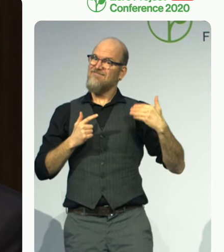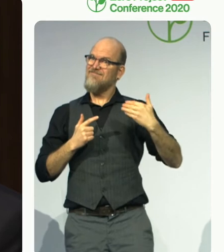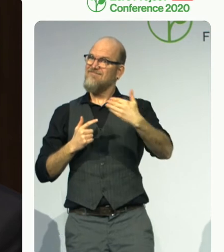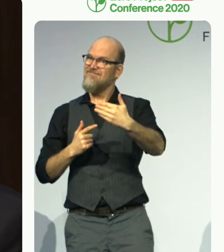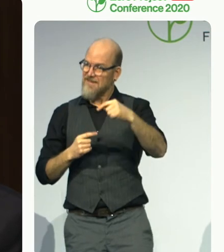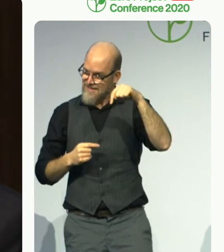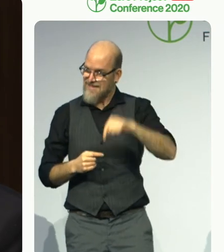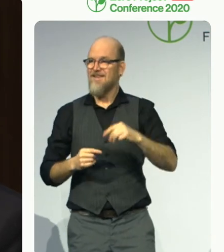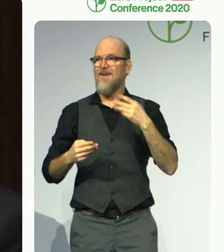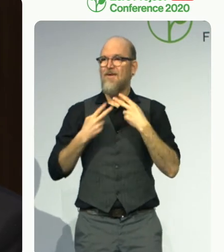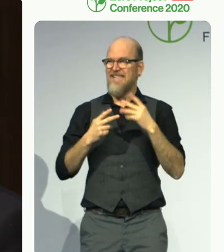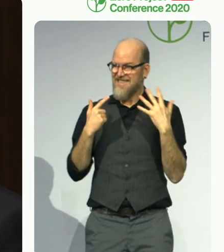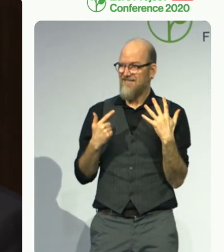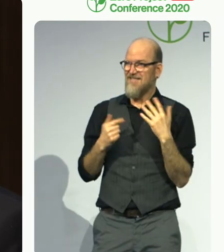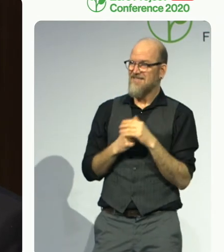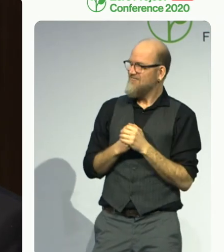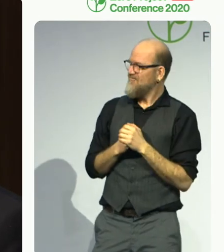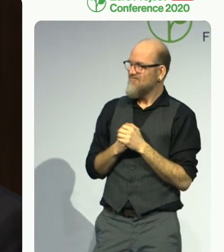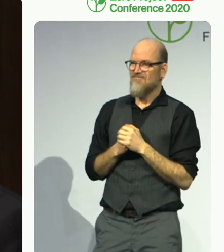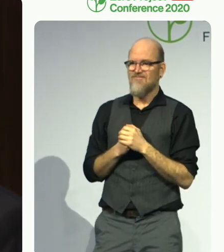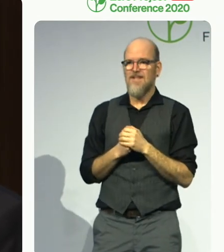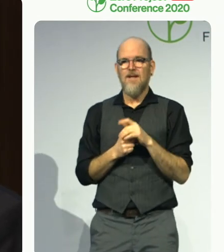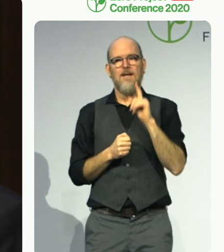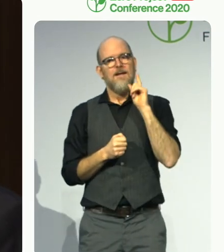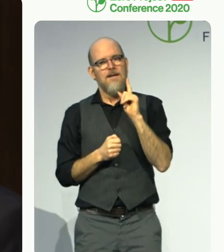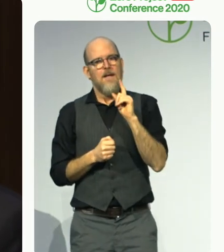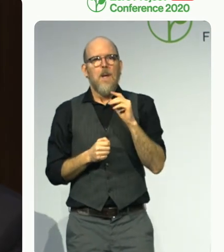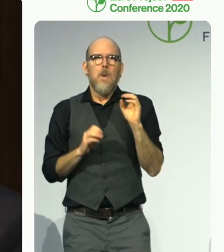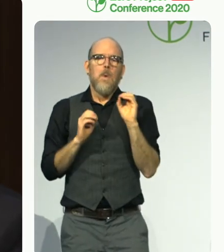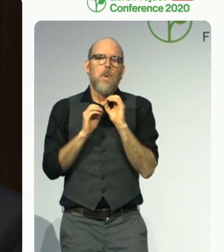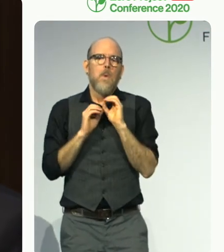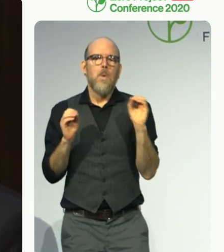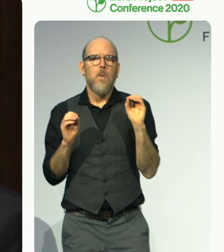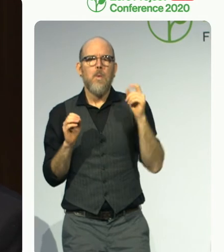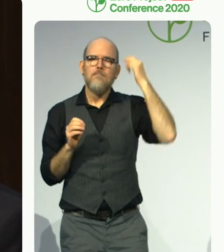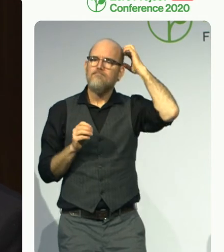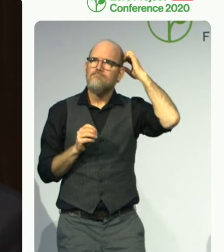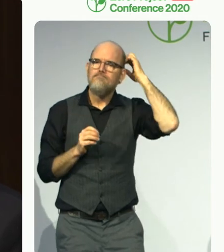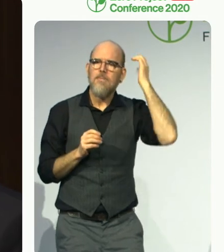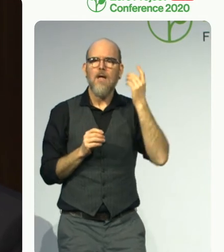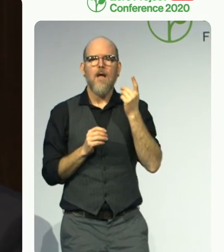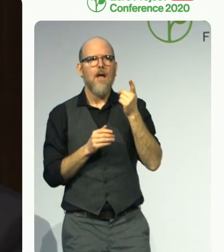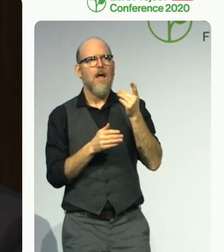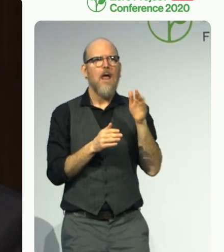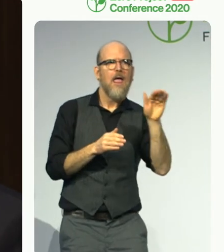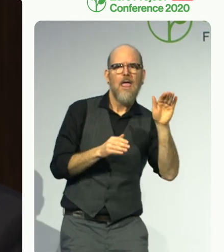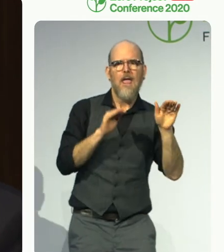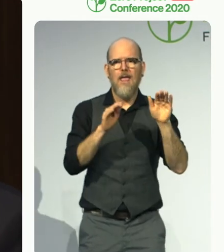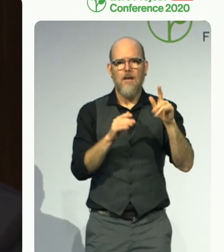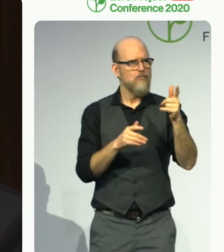We could not be here without the very kind cooperation of the UN itself,